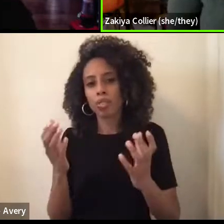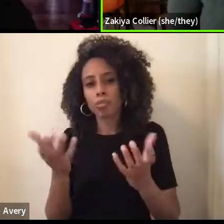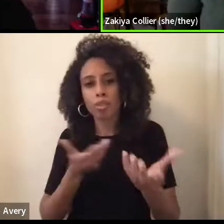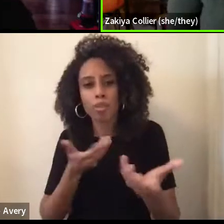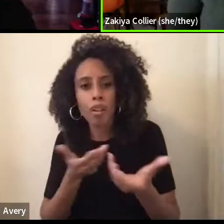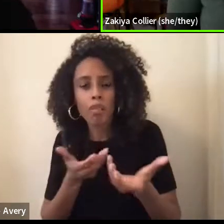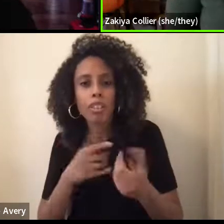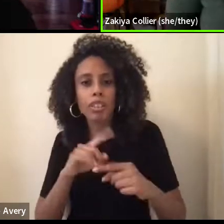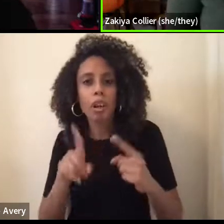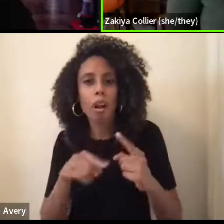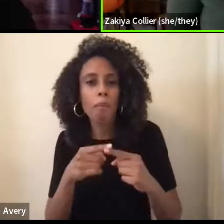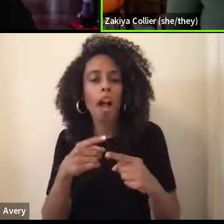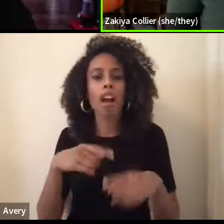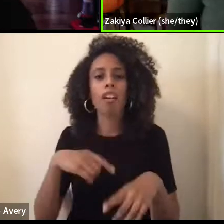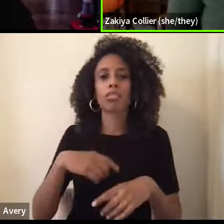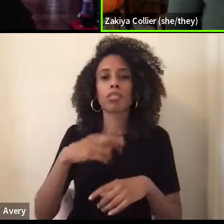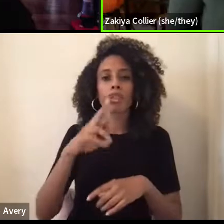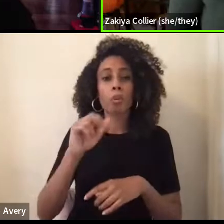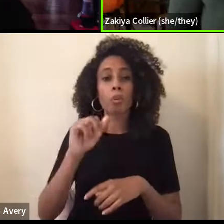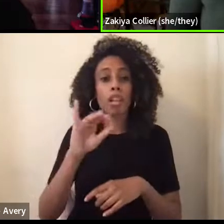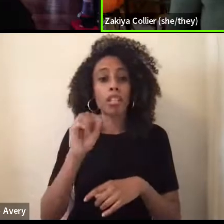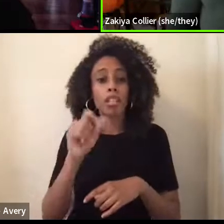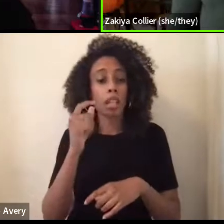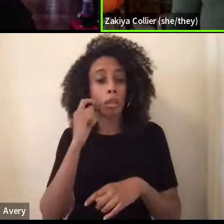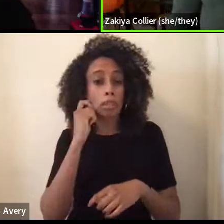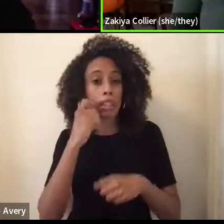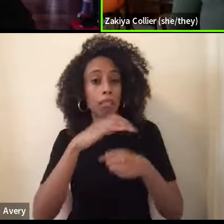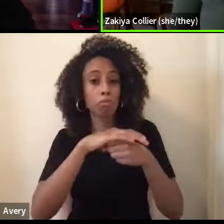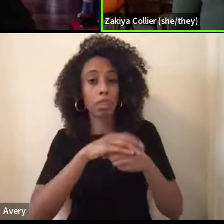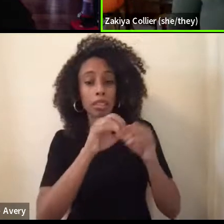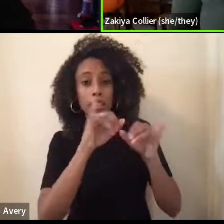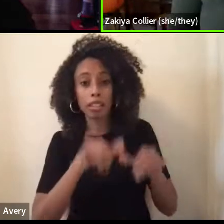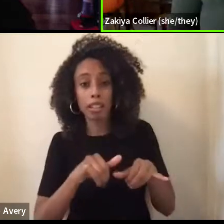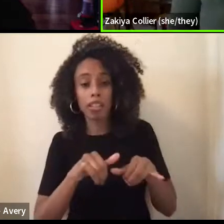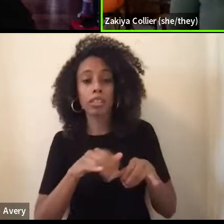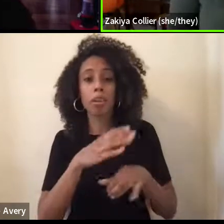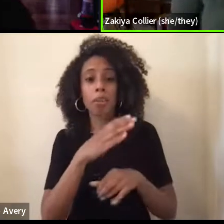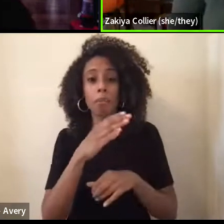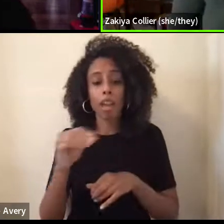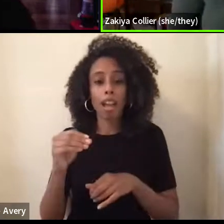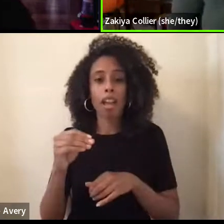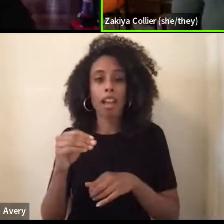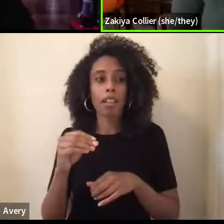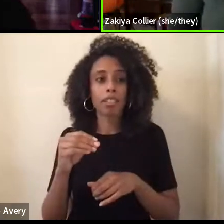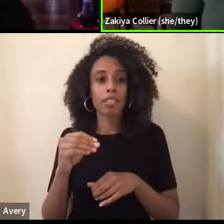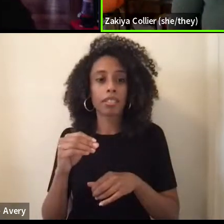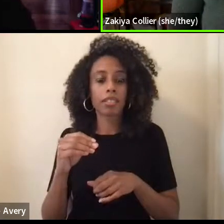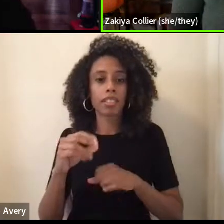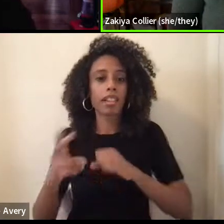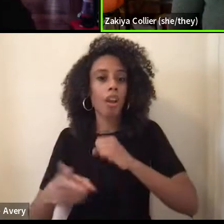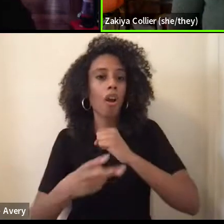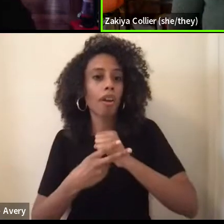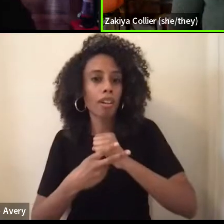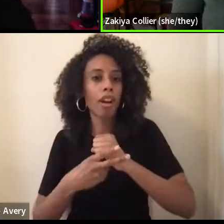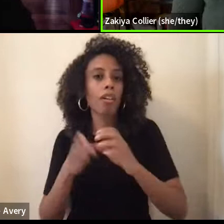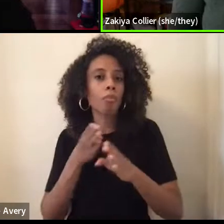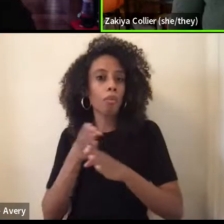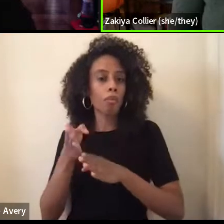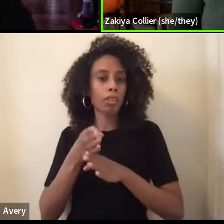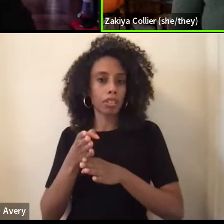archival practice and the profession. Um, I think me coming to it in